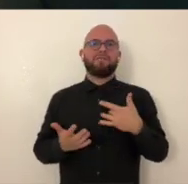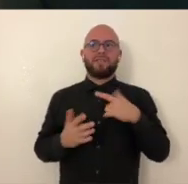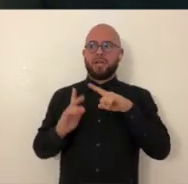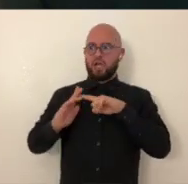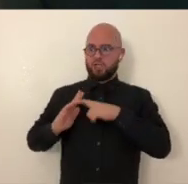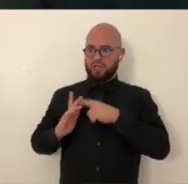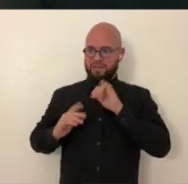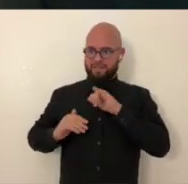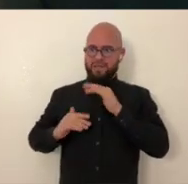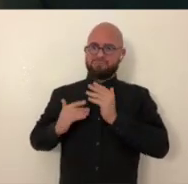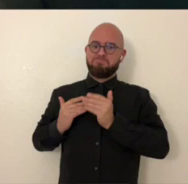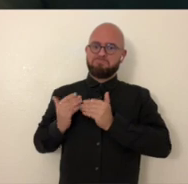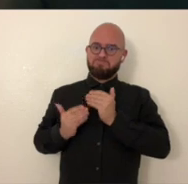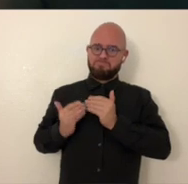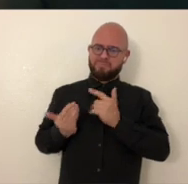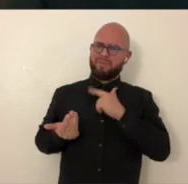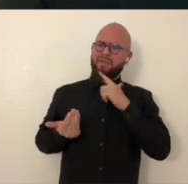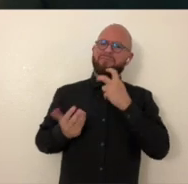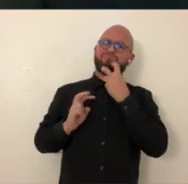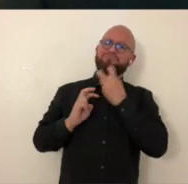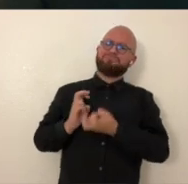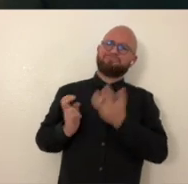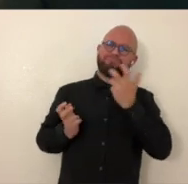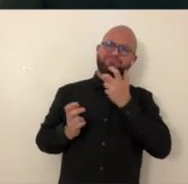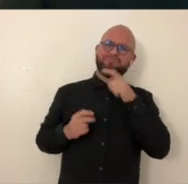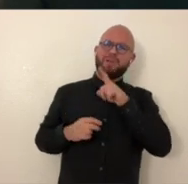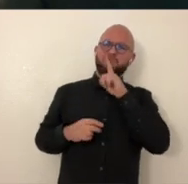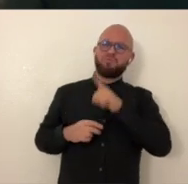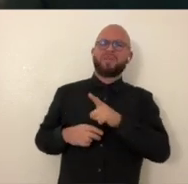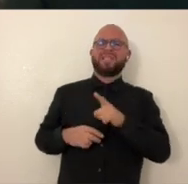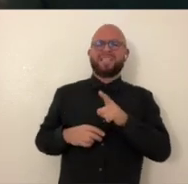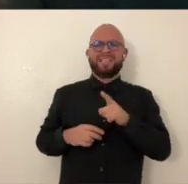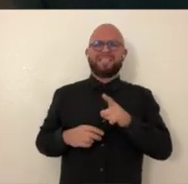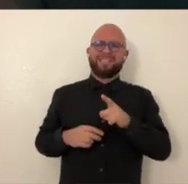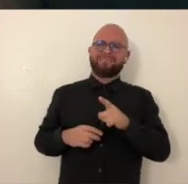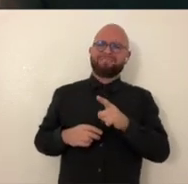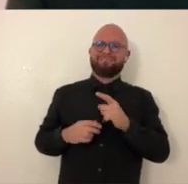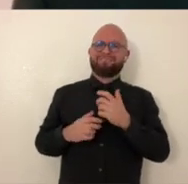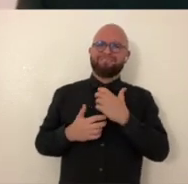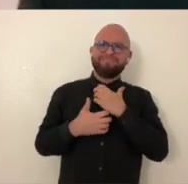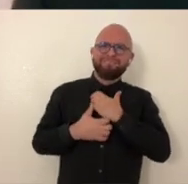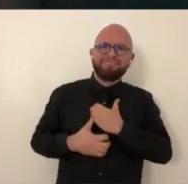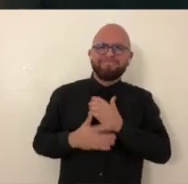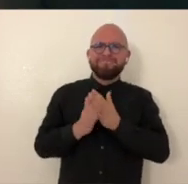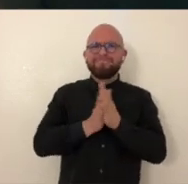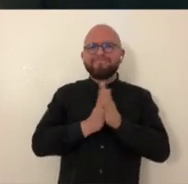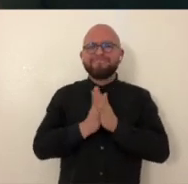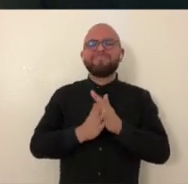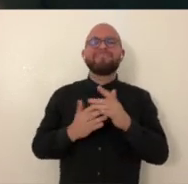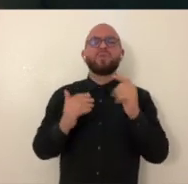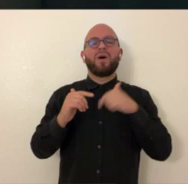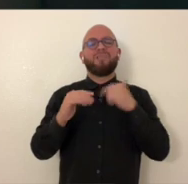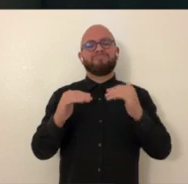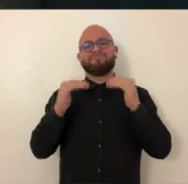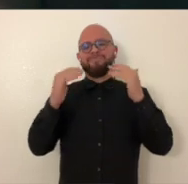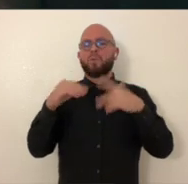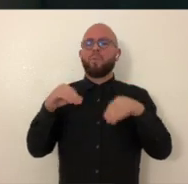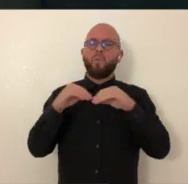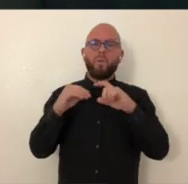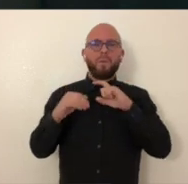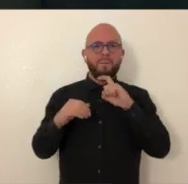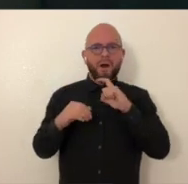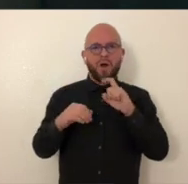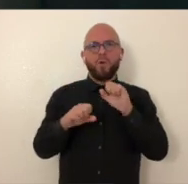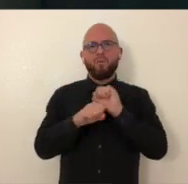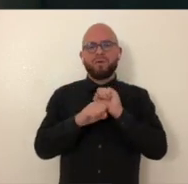one of the units. Um, and so after starting that, I was like, wow, you know, this is, this is something I'm really passionate about. So I ended up taking, you know,